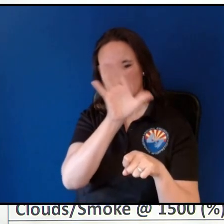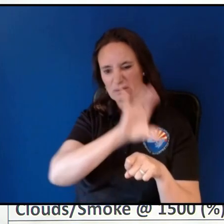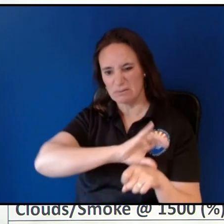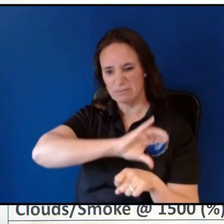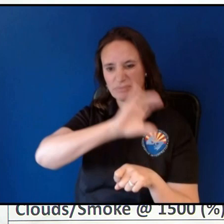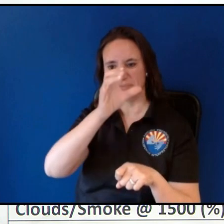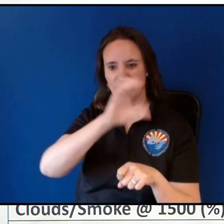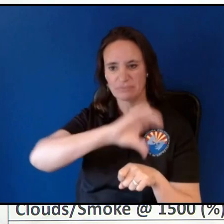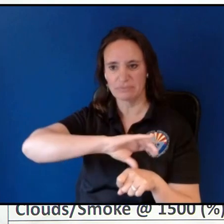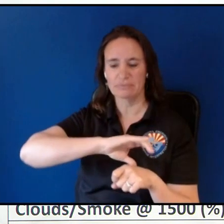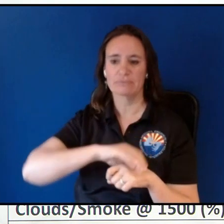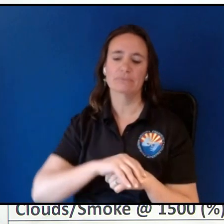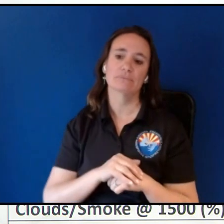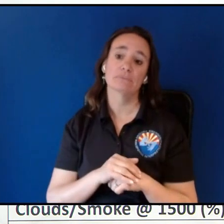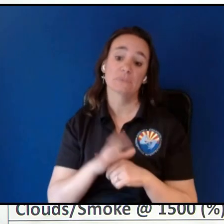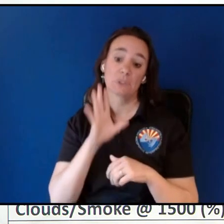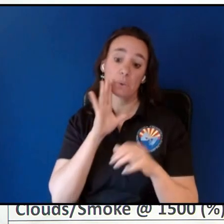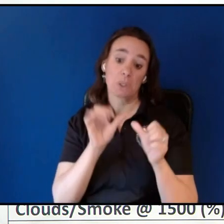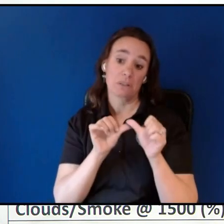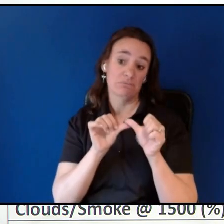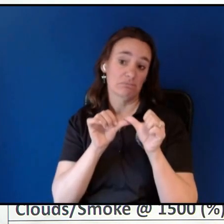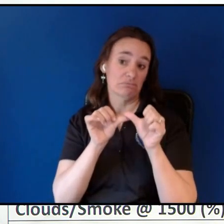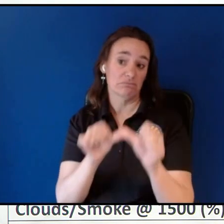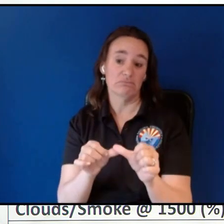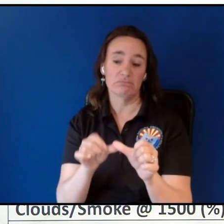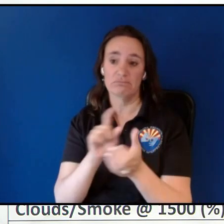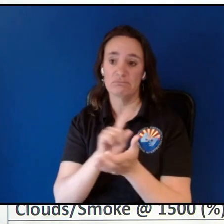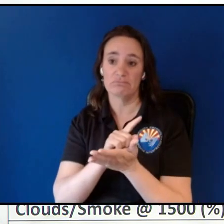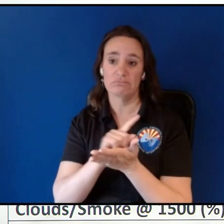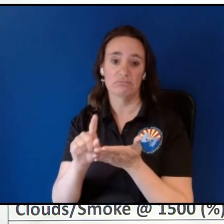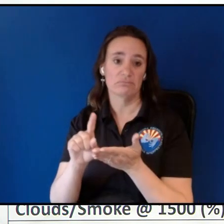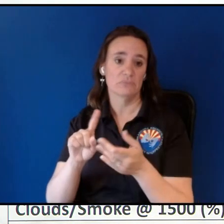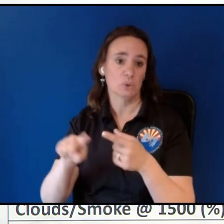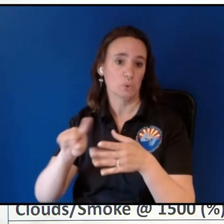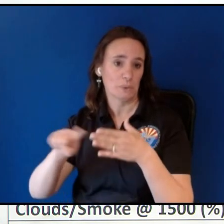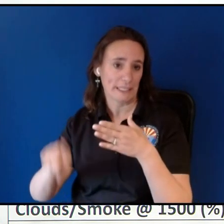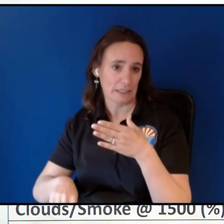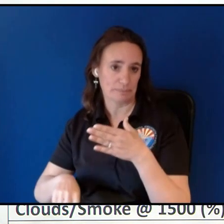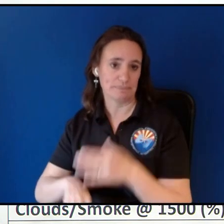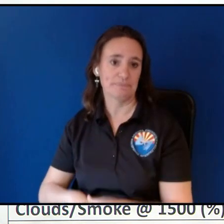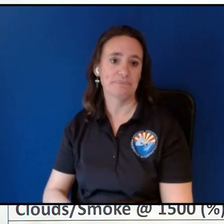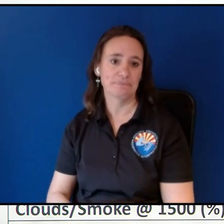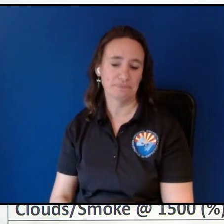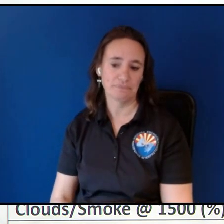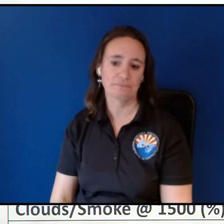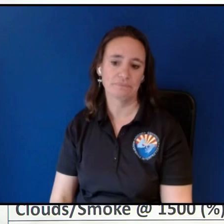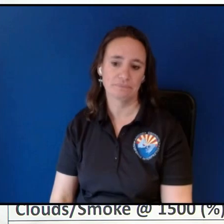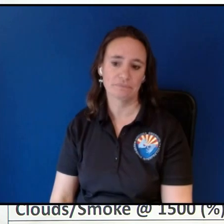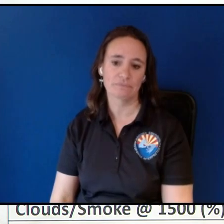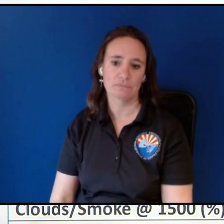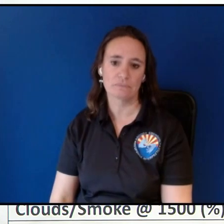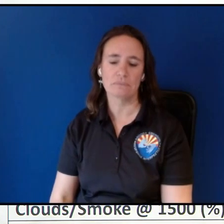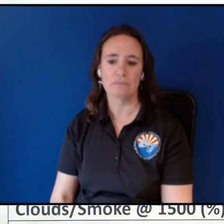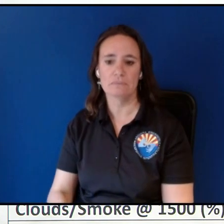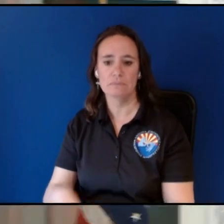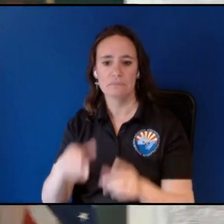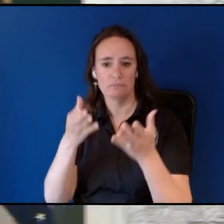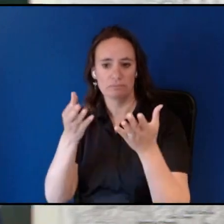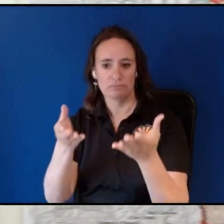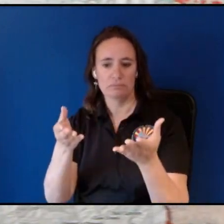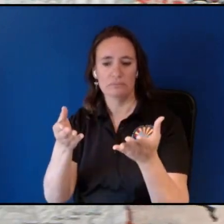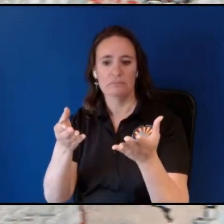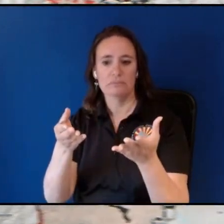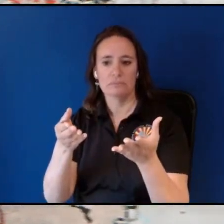pretty much persisting all the week and into the weekend reason being we have a graphic here on the left